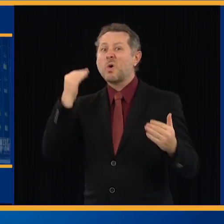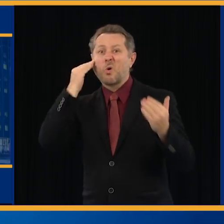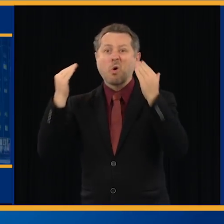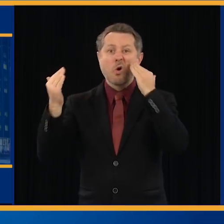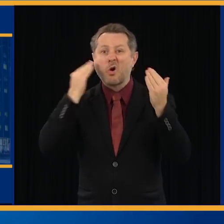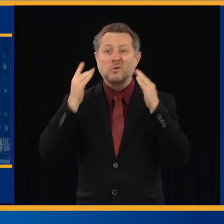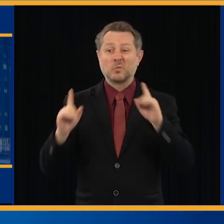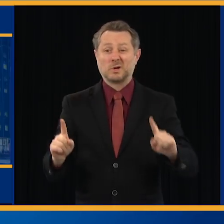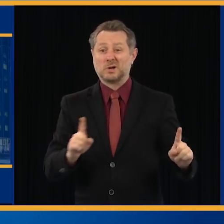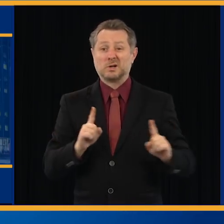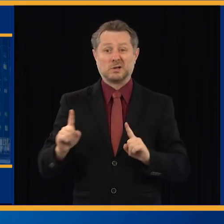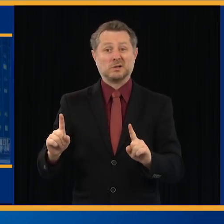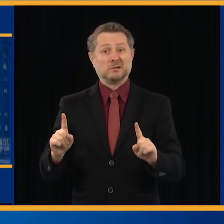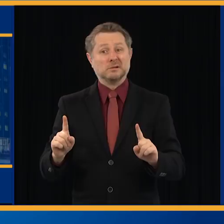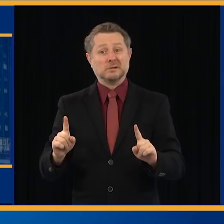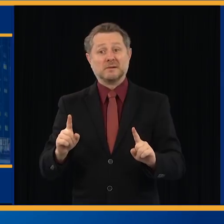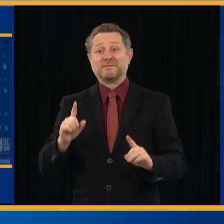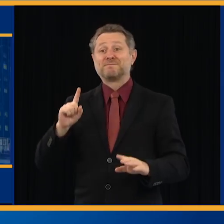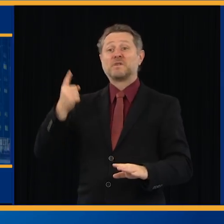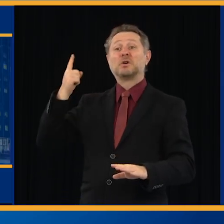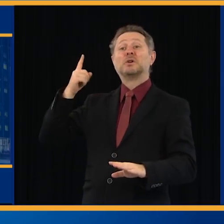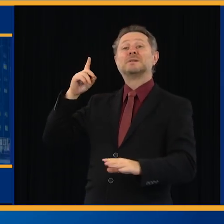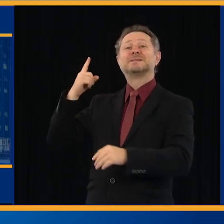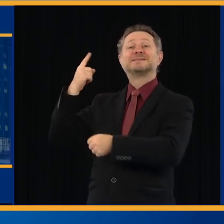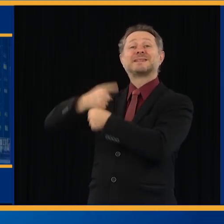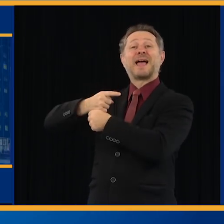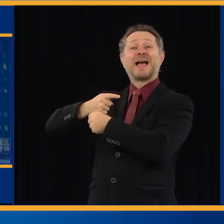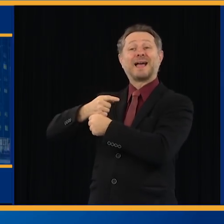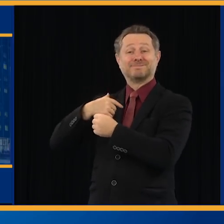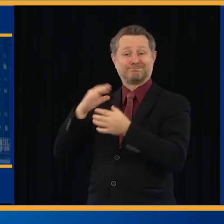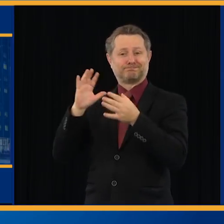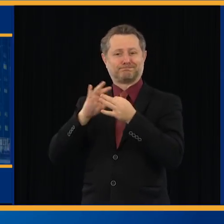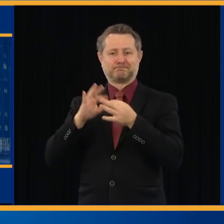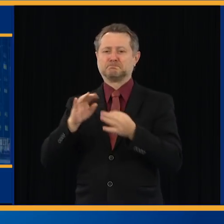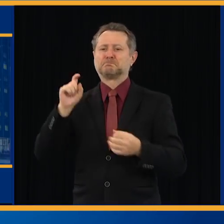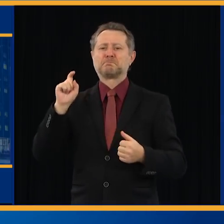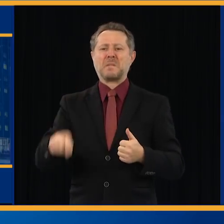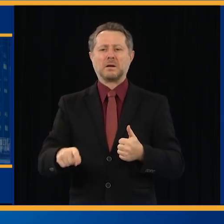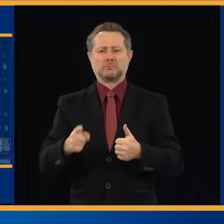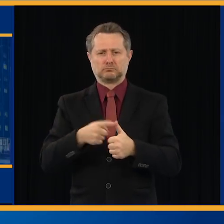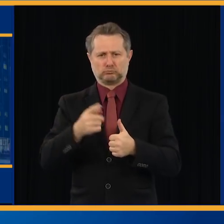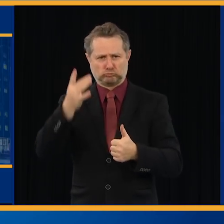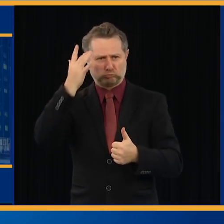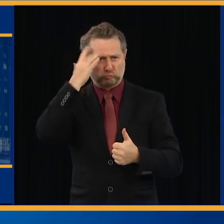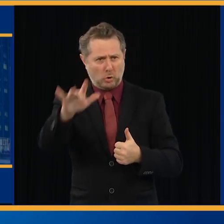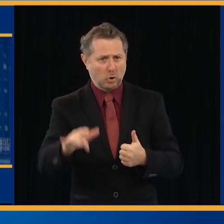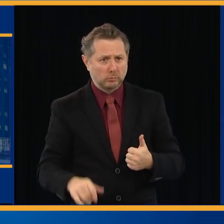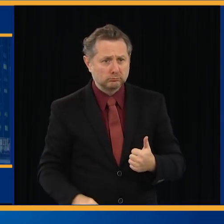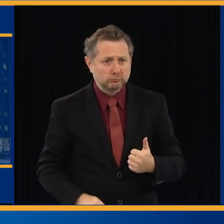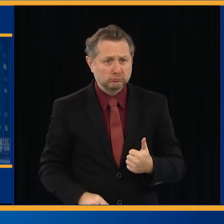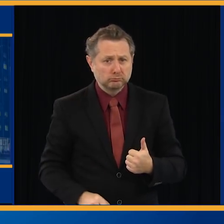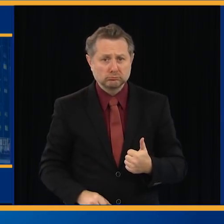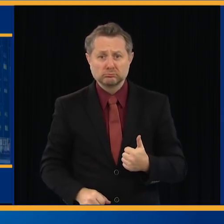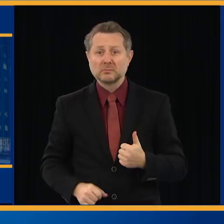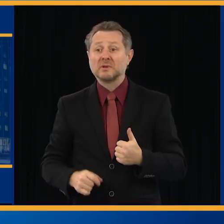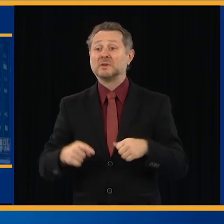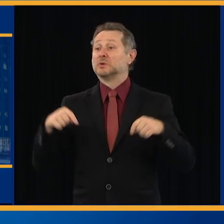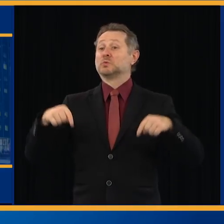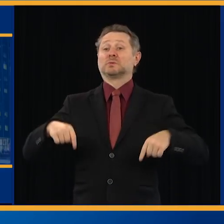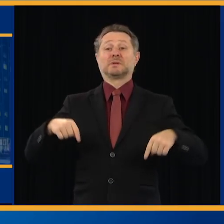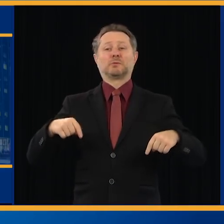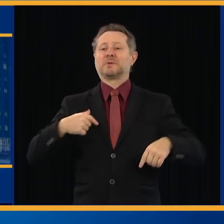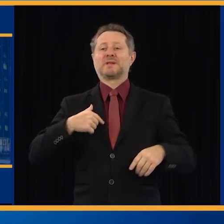I've said from day one on this situation, we have to be smart. We're at a place we've never been before.